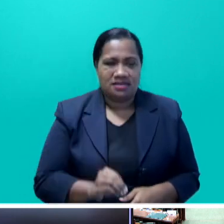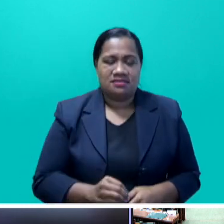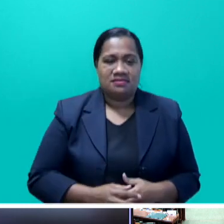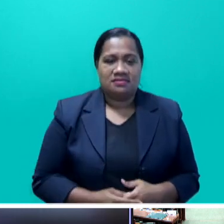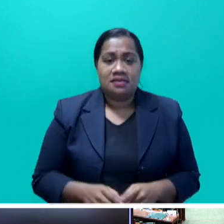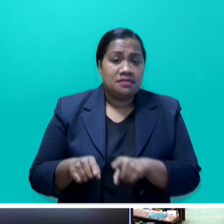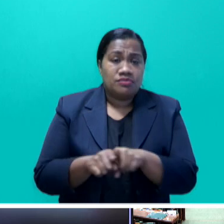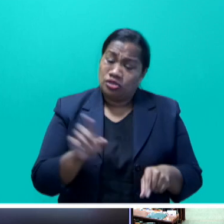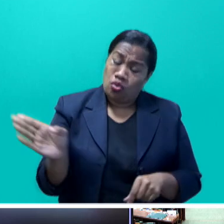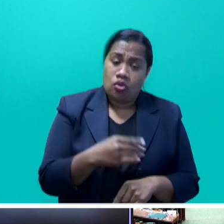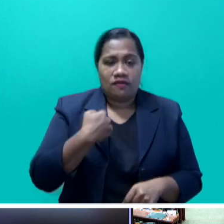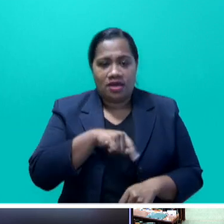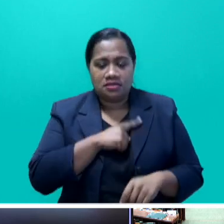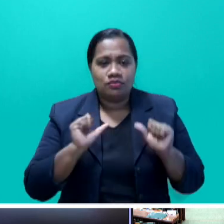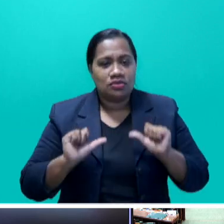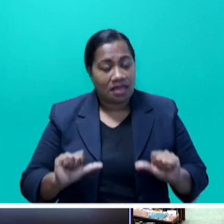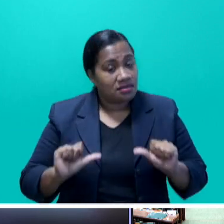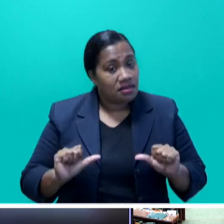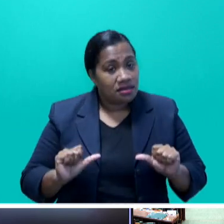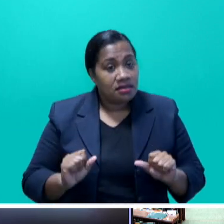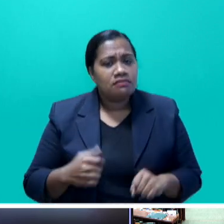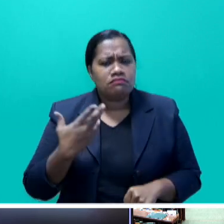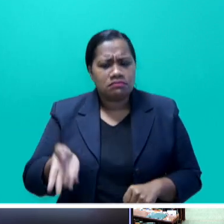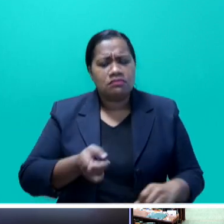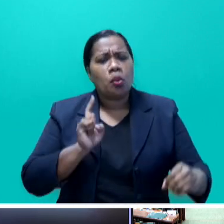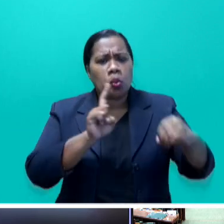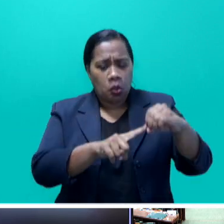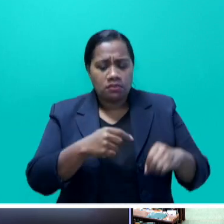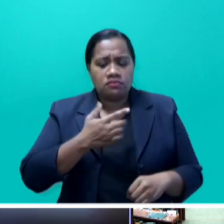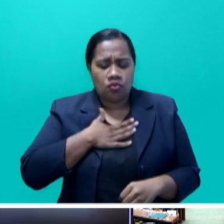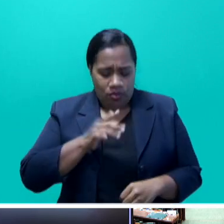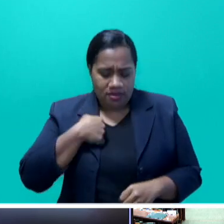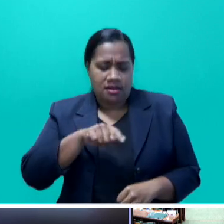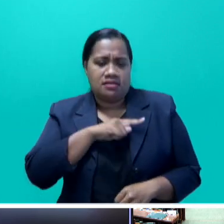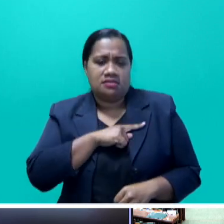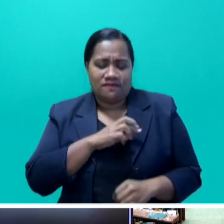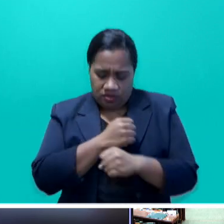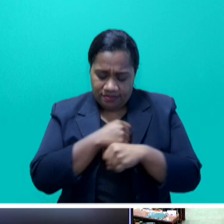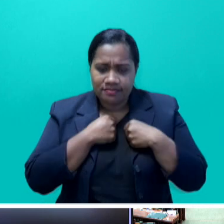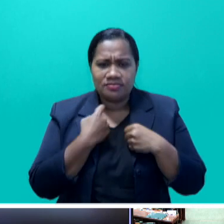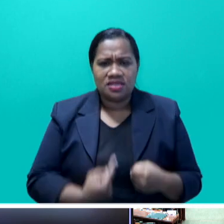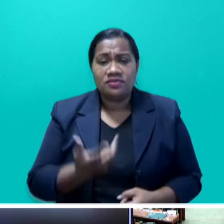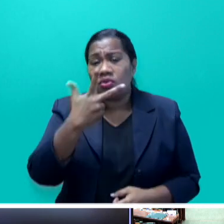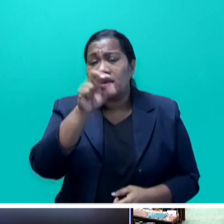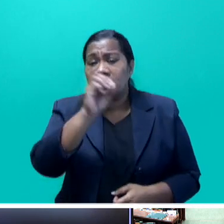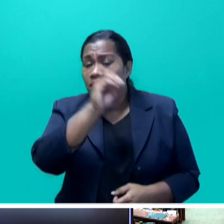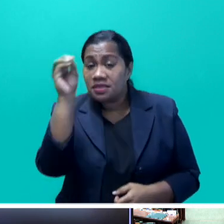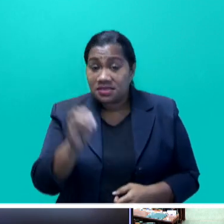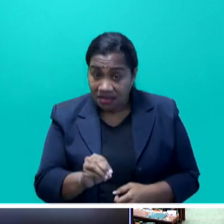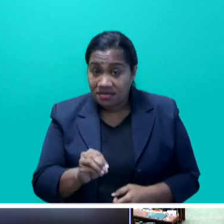all of us will be protected. And that's the goal I want us to set for ourselves. But 80% is the threshold